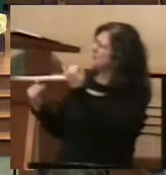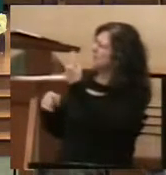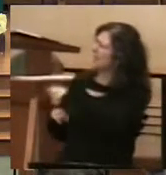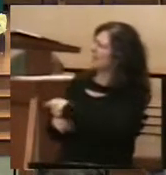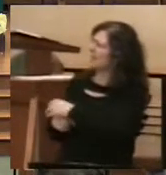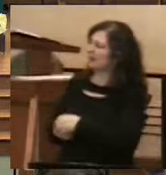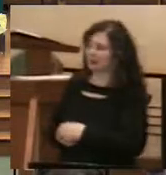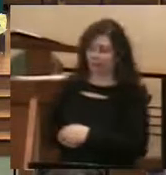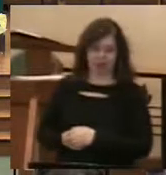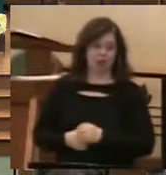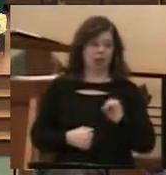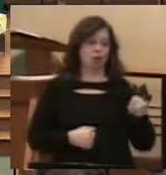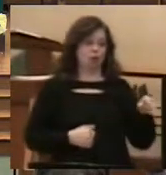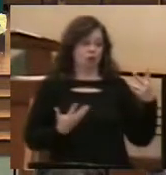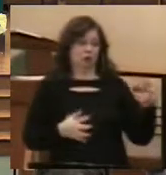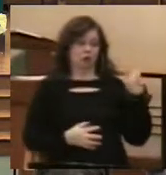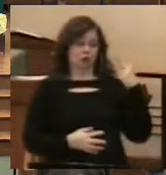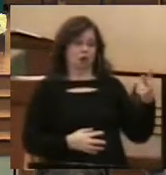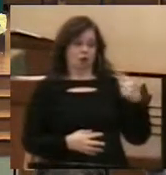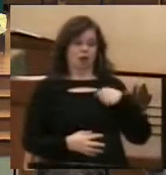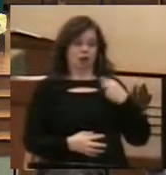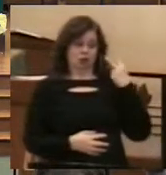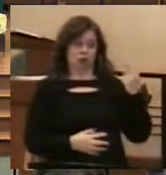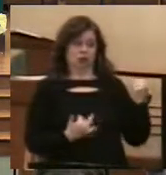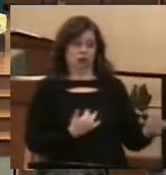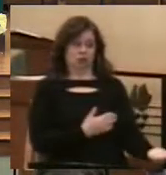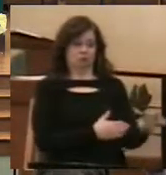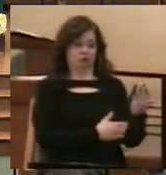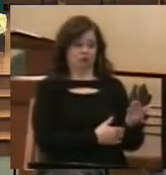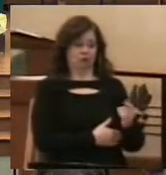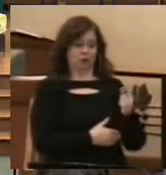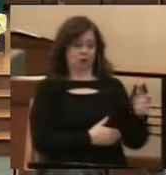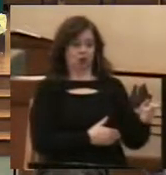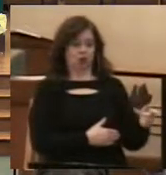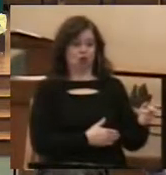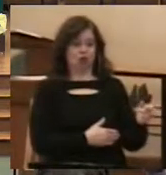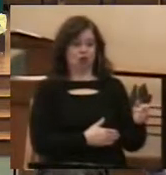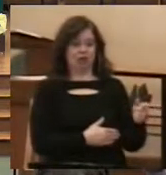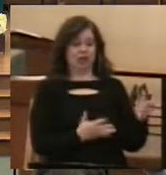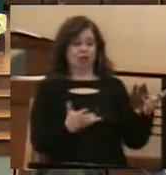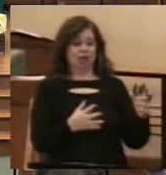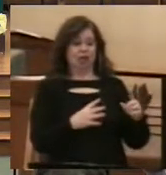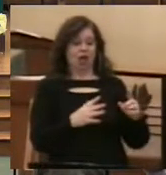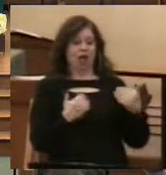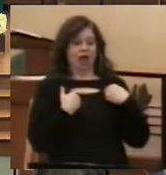you had seen what I saw this morning, you would break out in hives too.